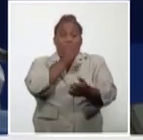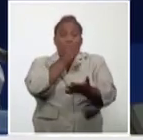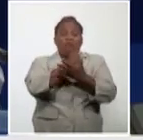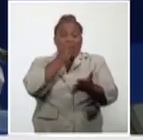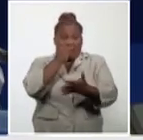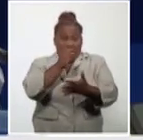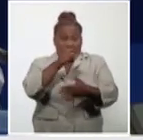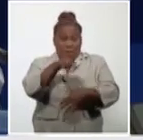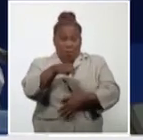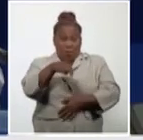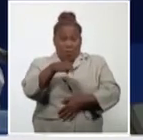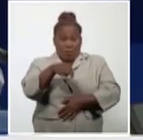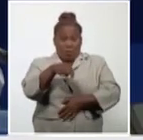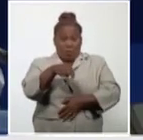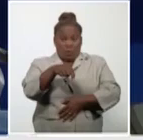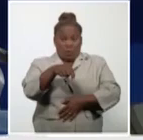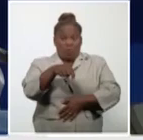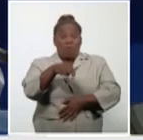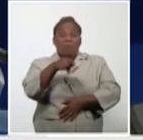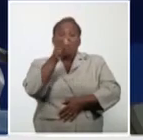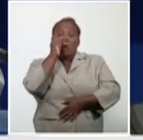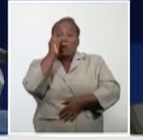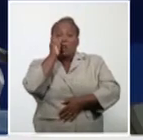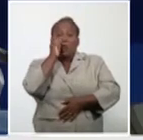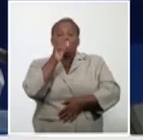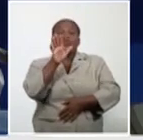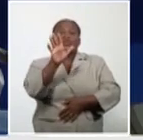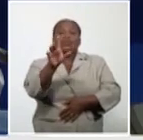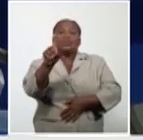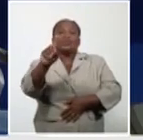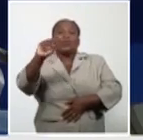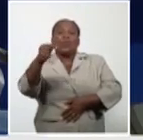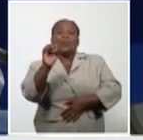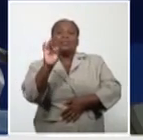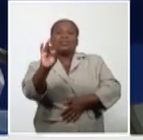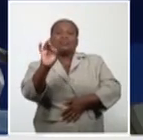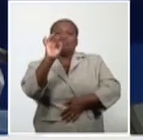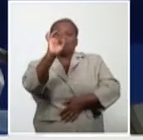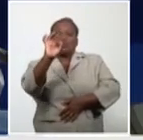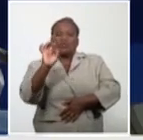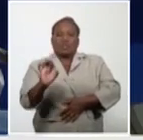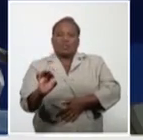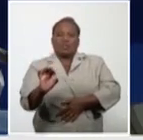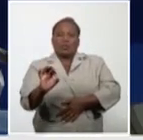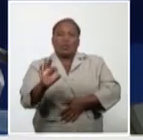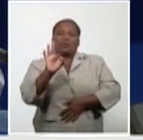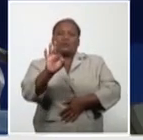is of 51.7 percent, that is 833 cases.